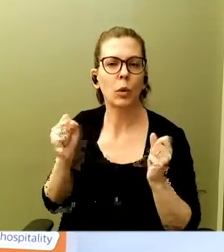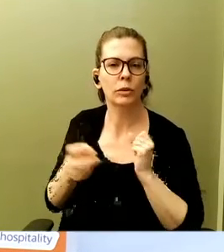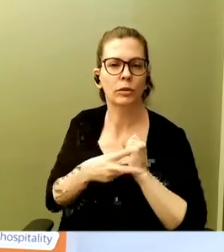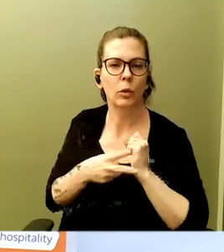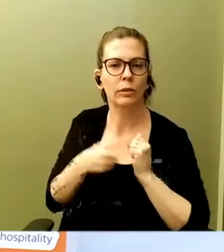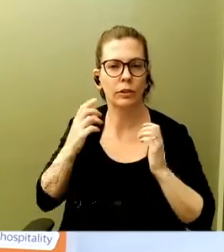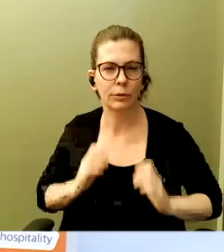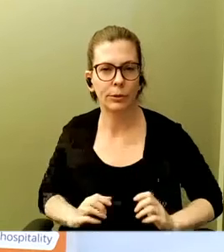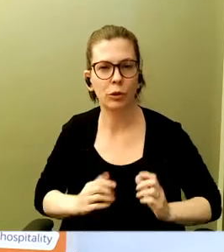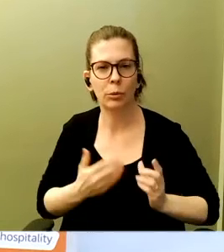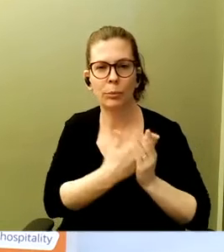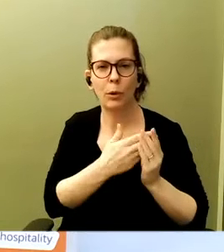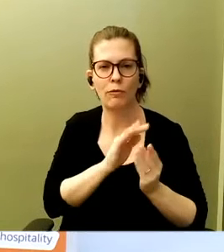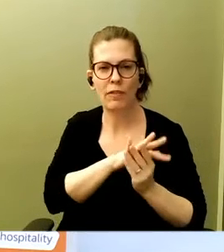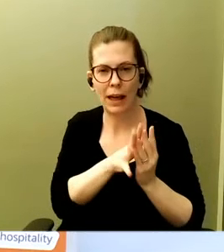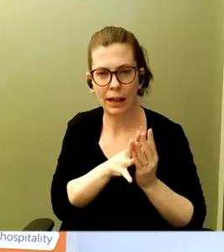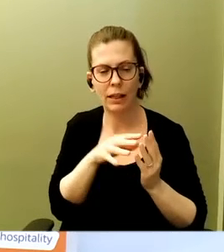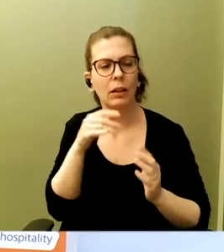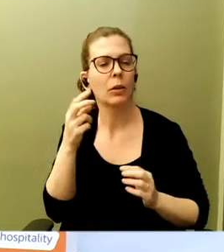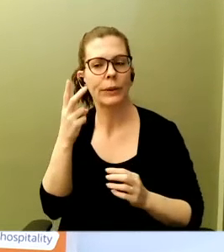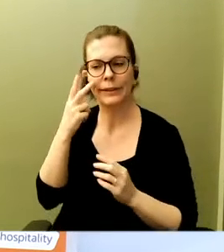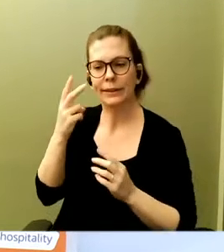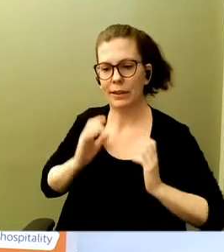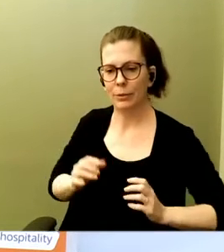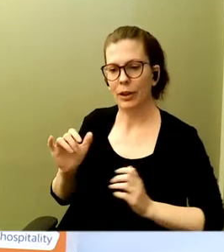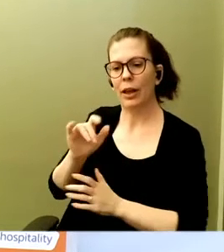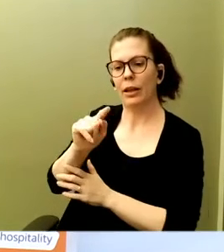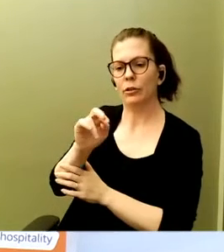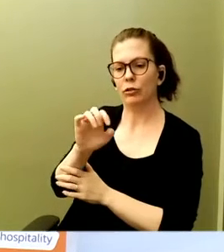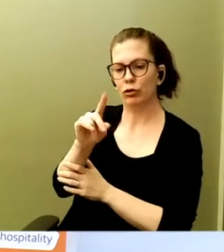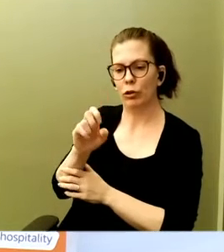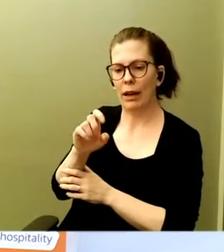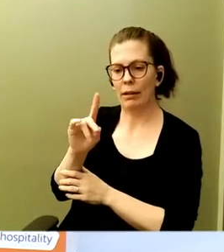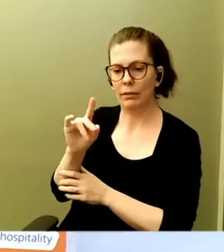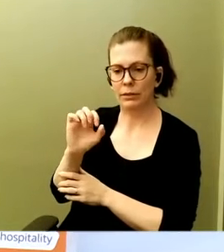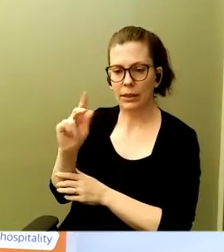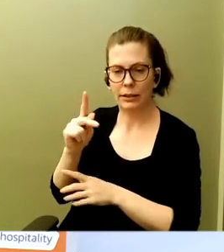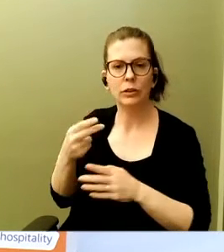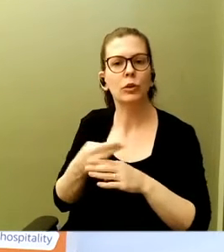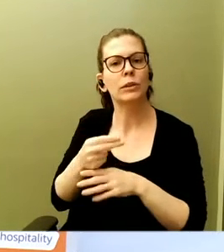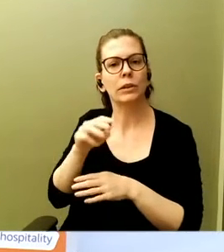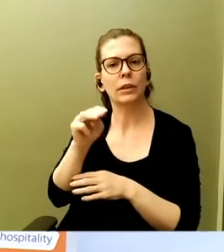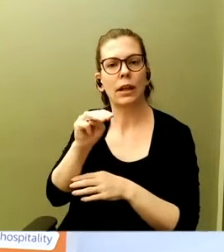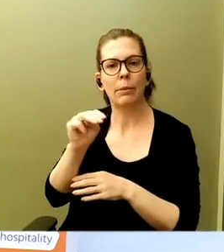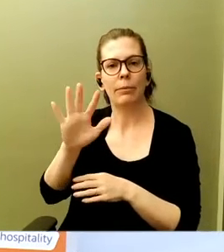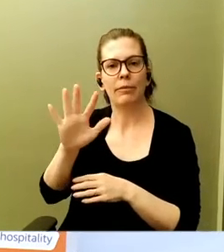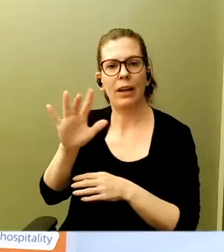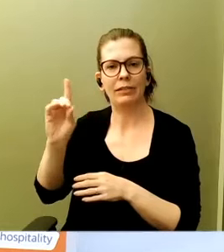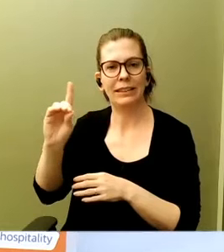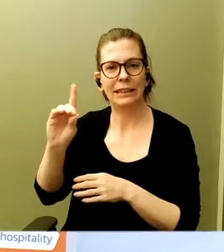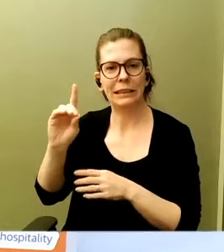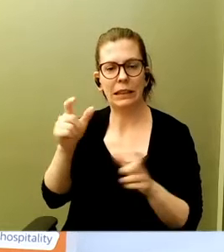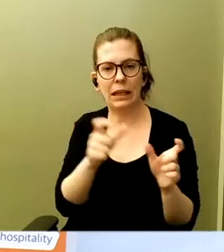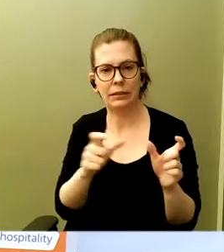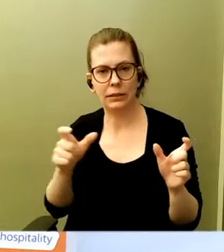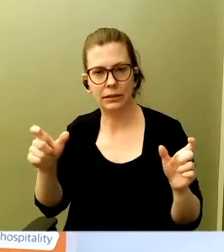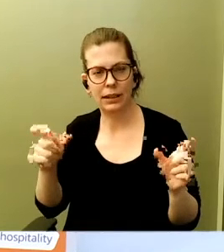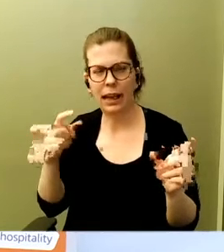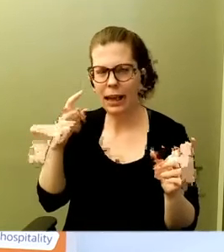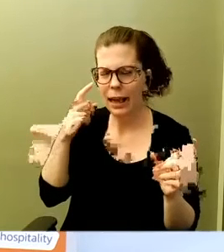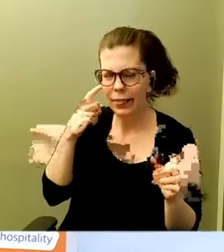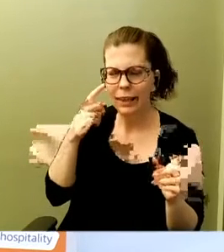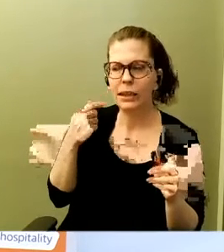workloads, we see customers today like Trade Desk using M5D instances. I think as we look at